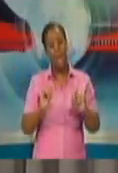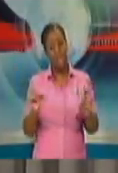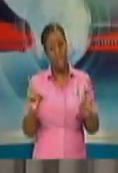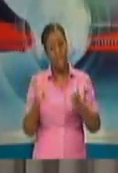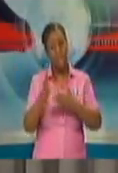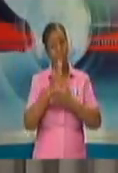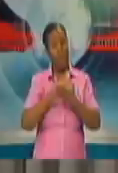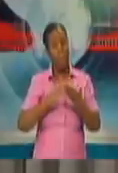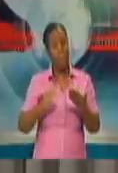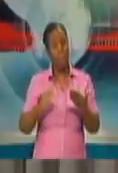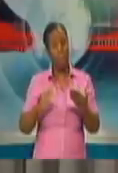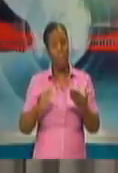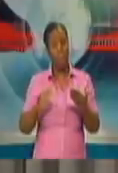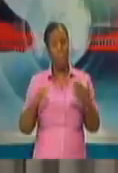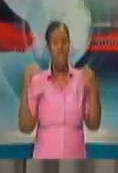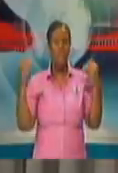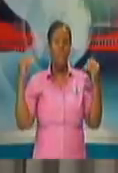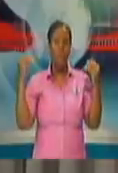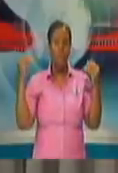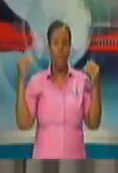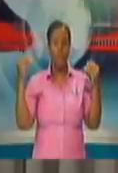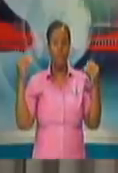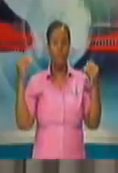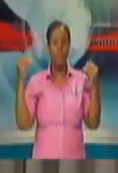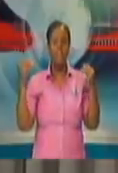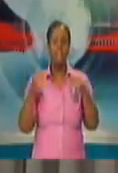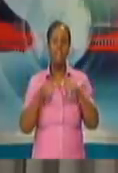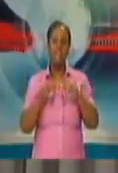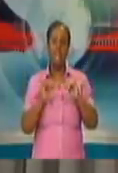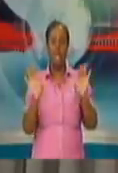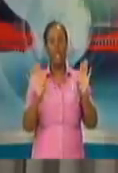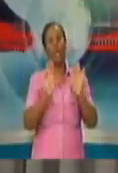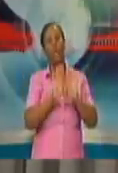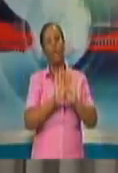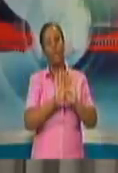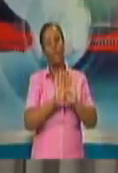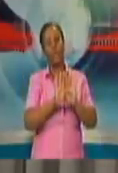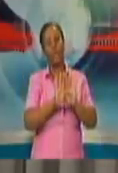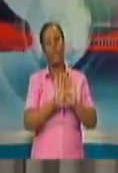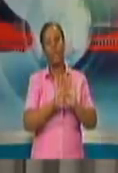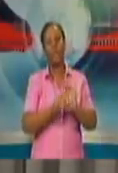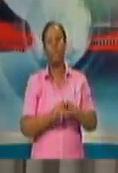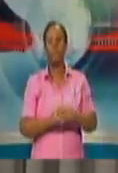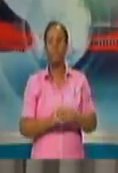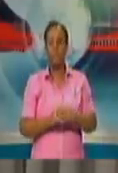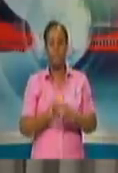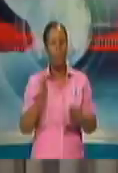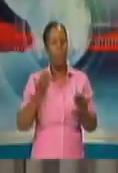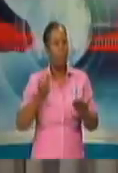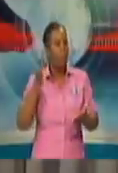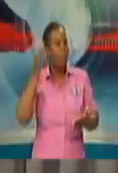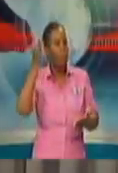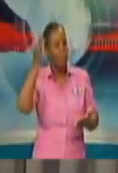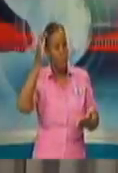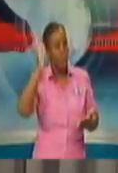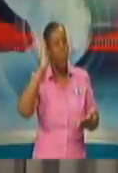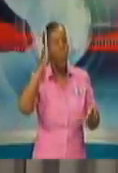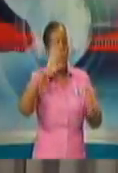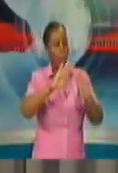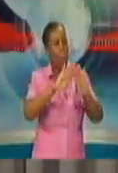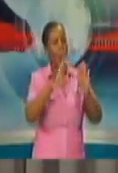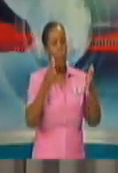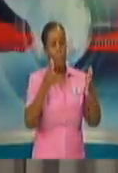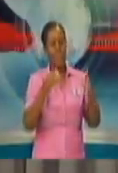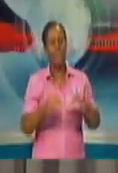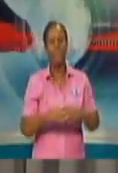sector, retail wholesale distribution, we still have some of that to come in the other phases. And of course, your public